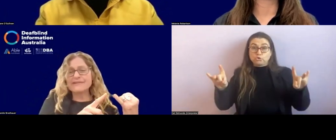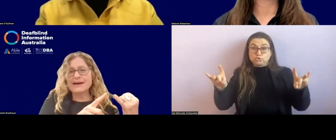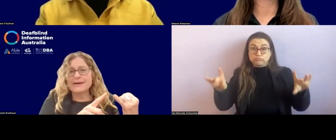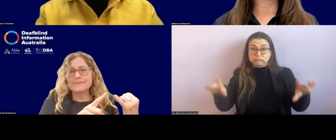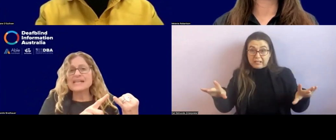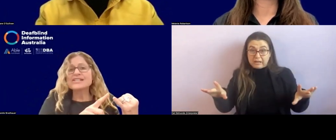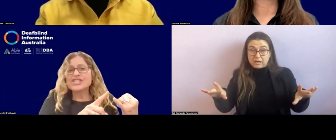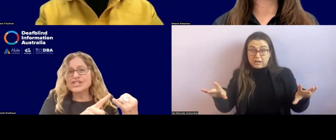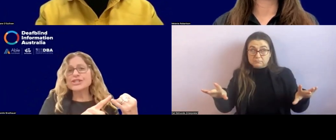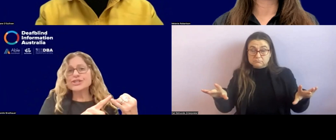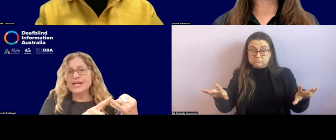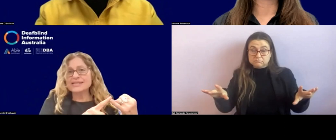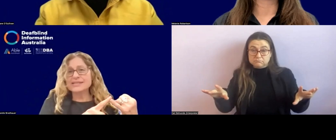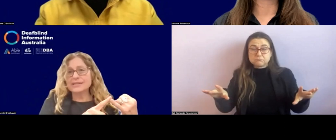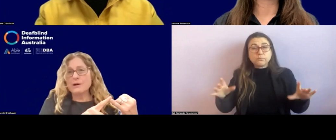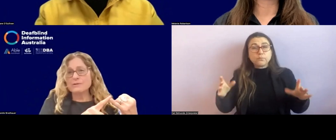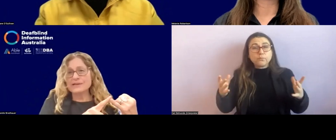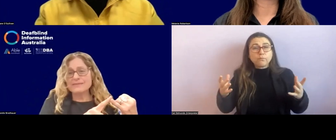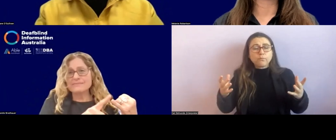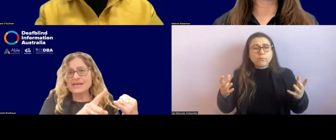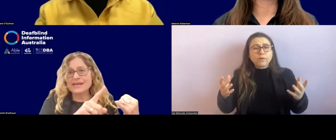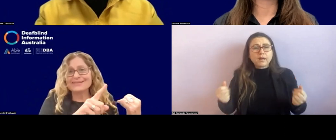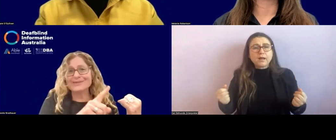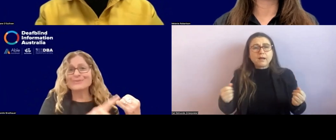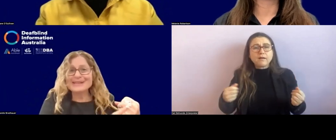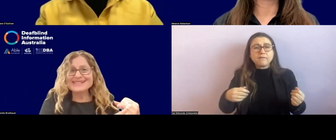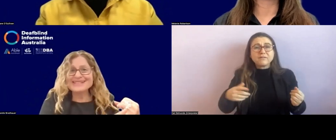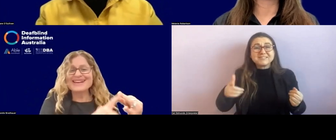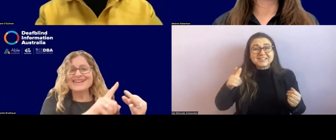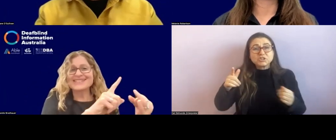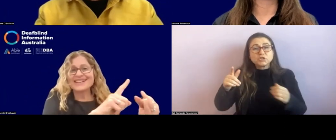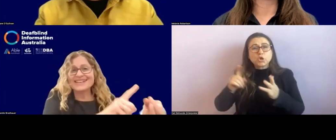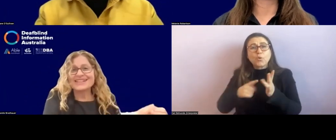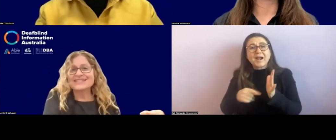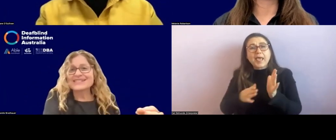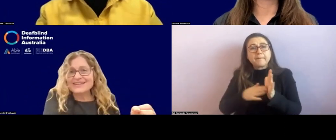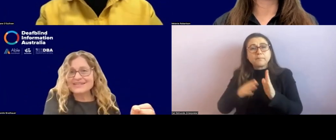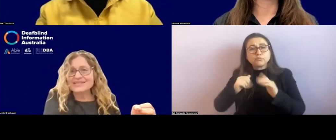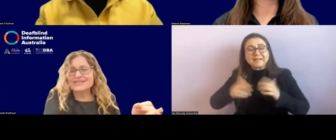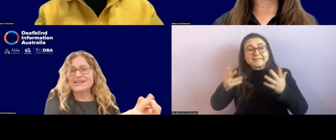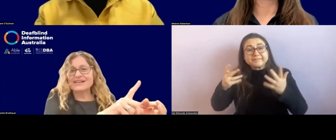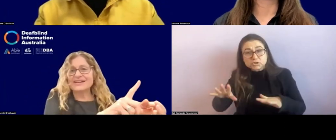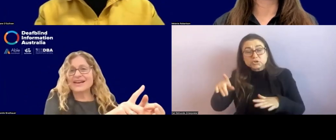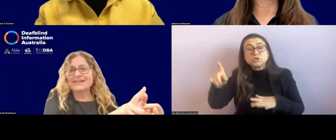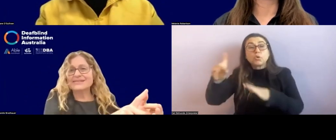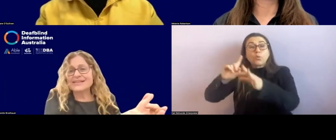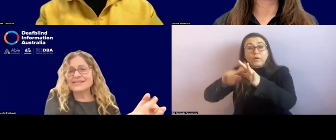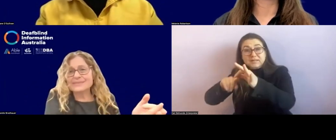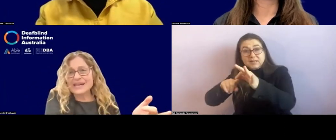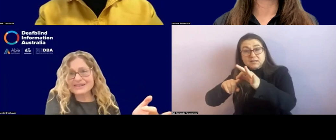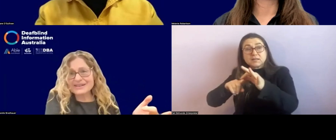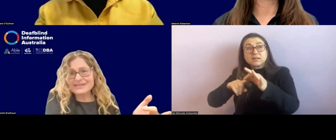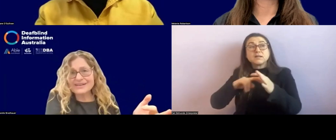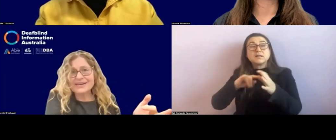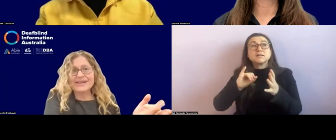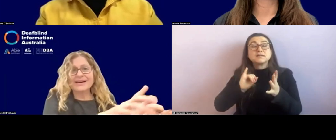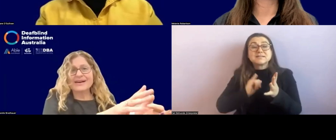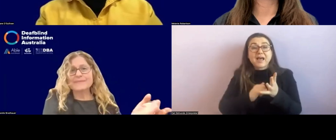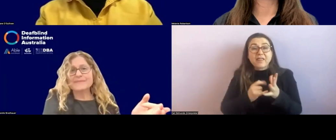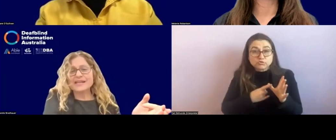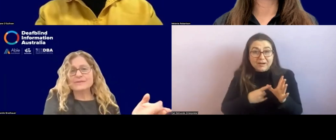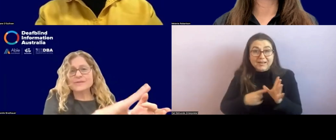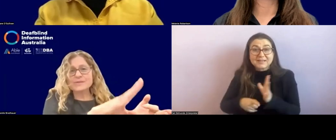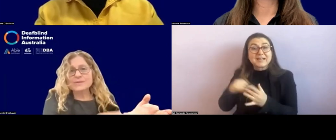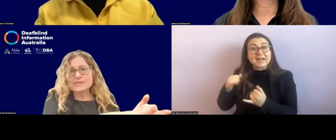have, um, teachers trained in O&M in Queensland, in South Australia and Tasmania, um,